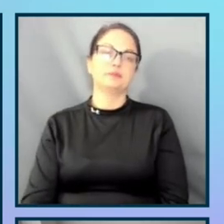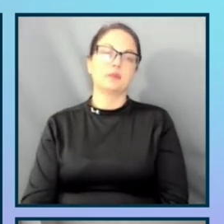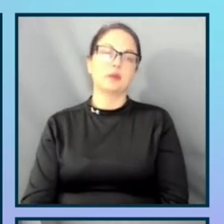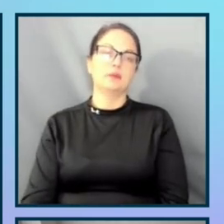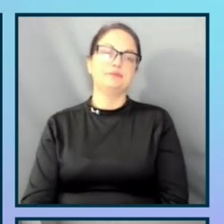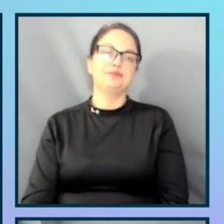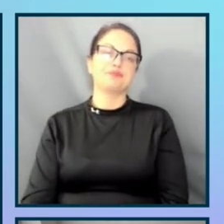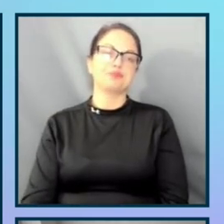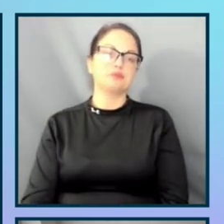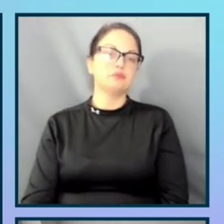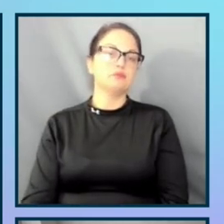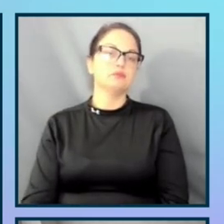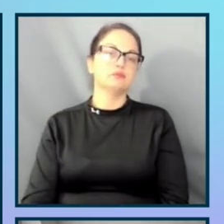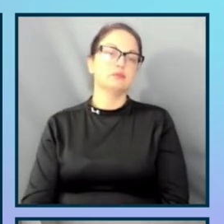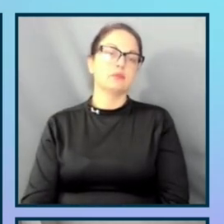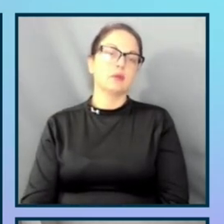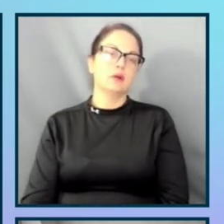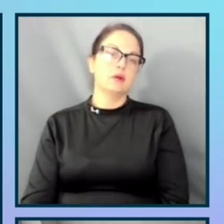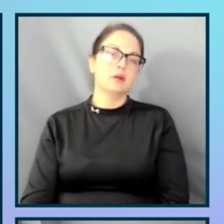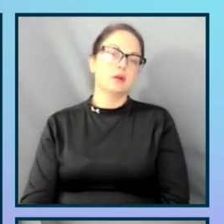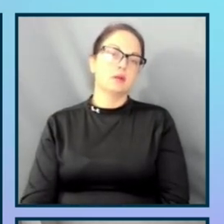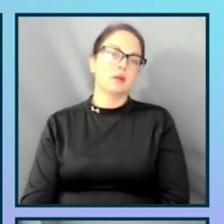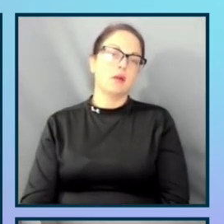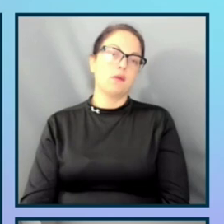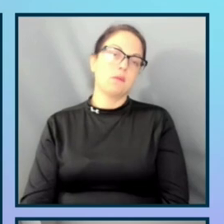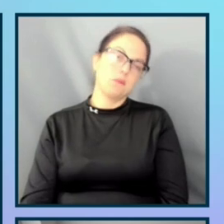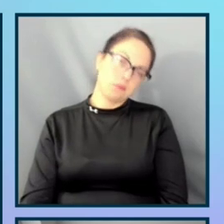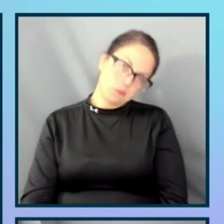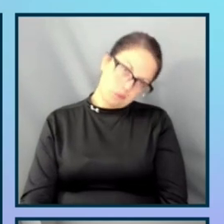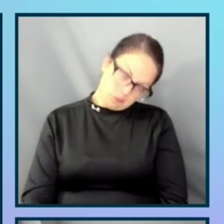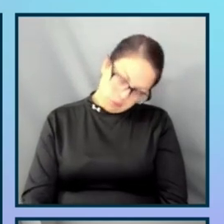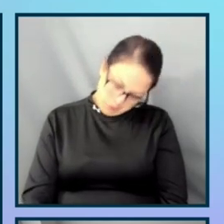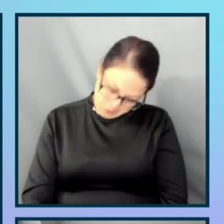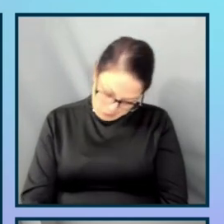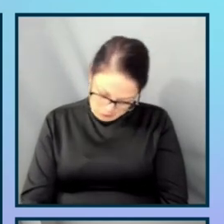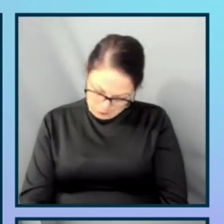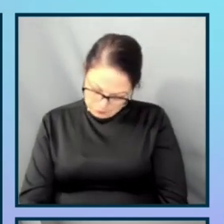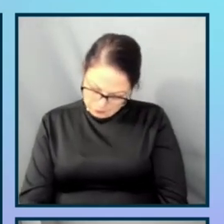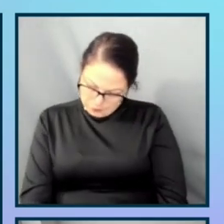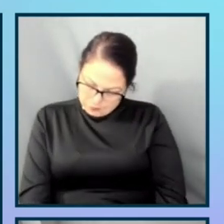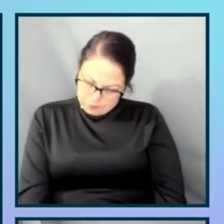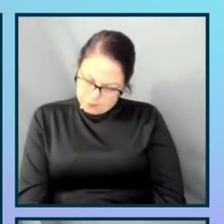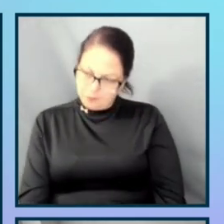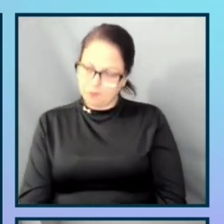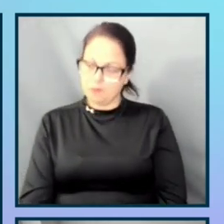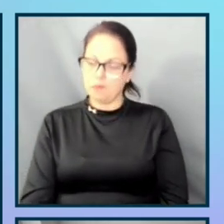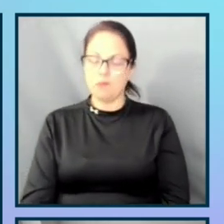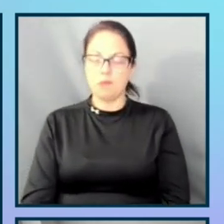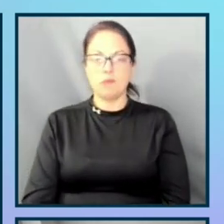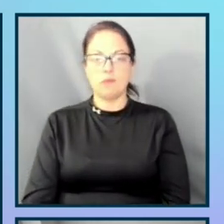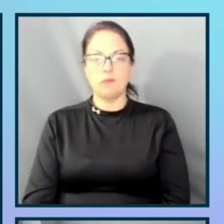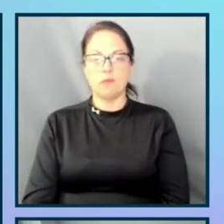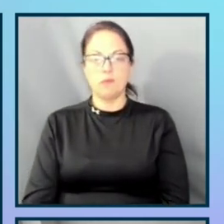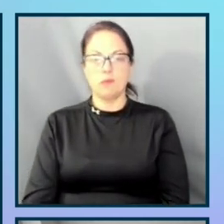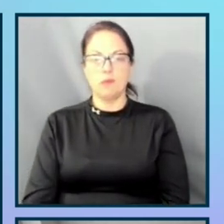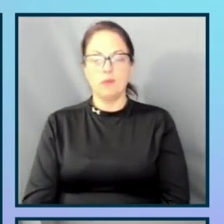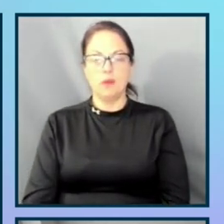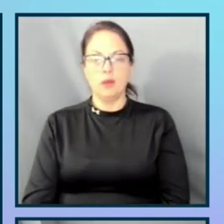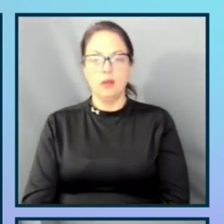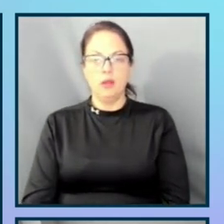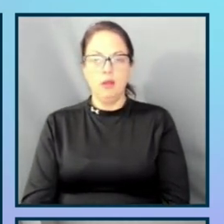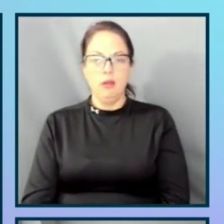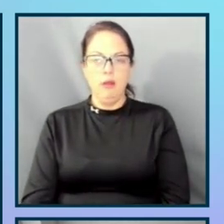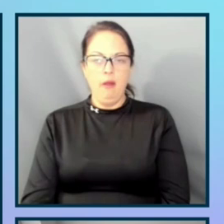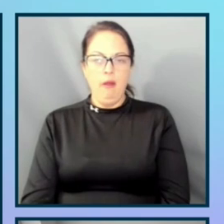jobs to not only build the product, but for more customers and employees to be able to use it. If you are